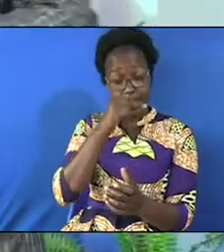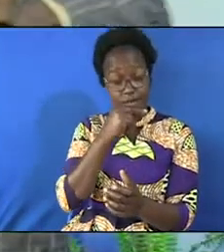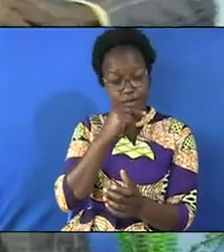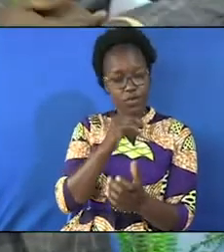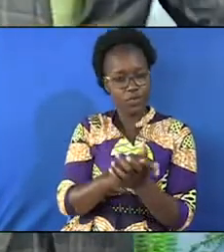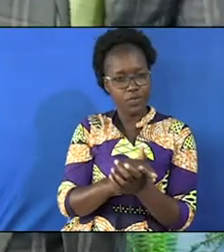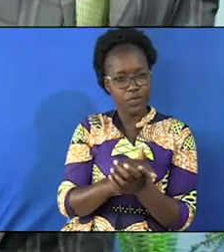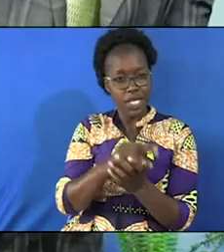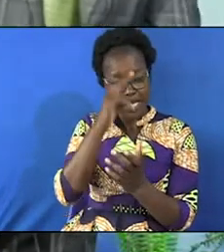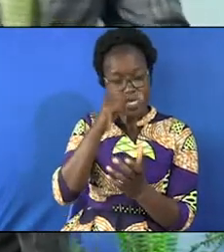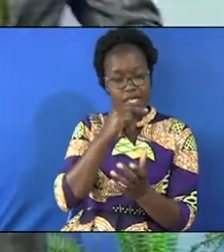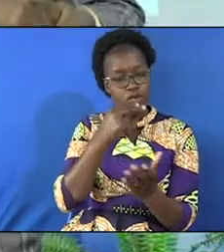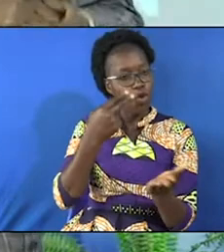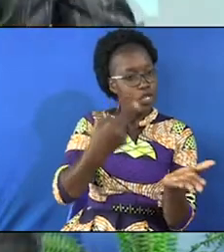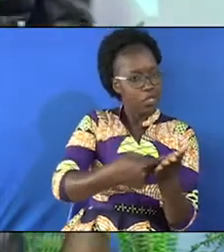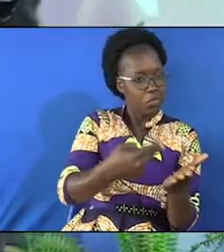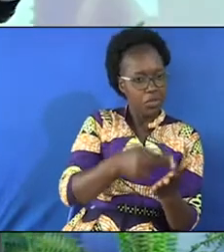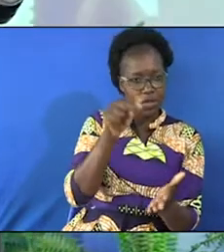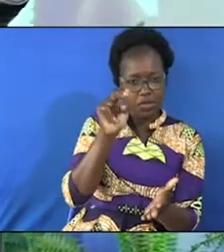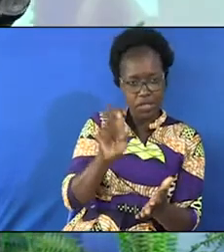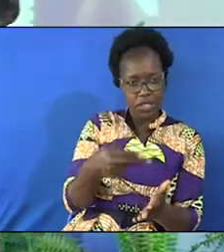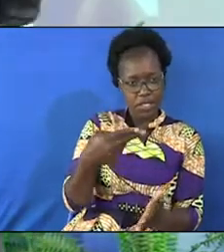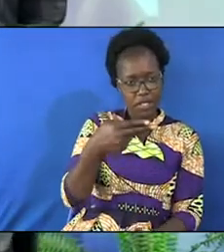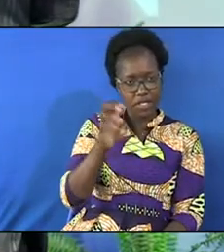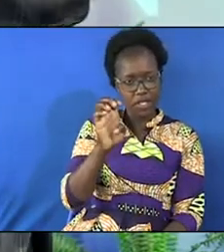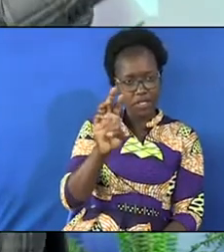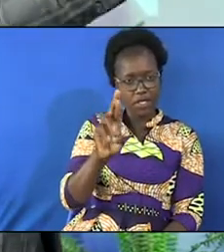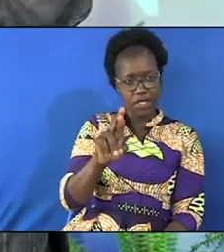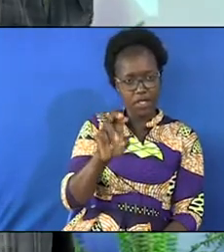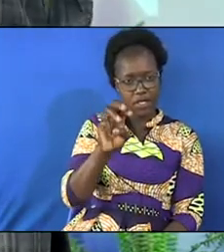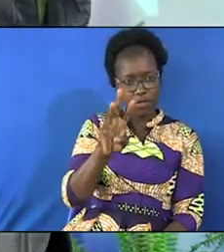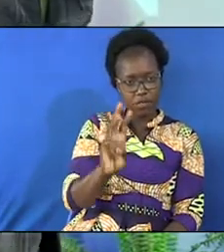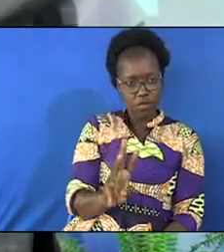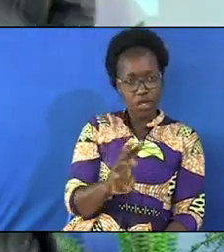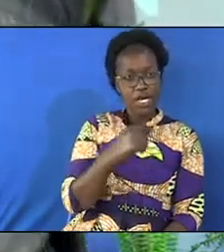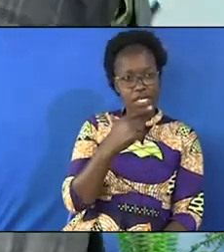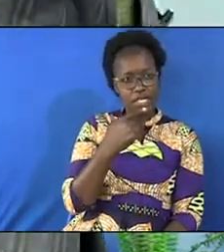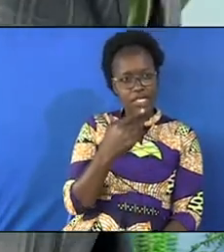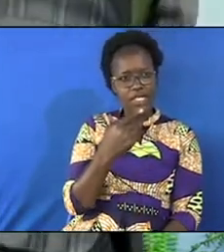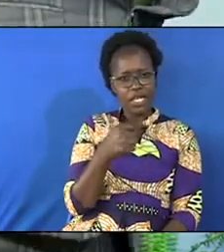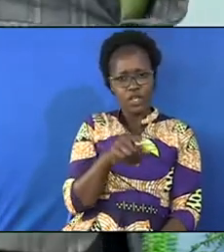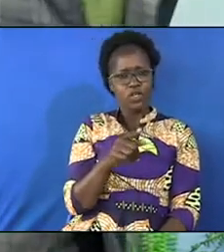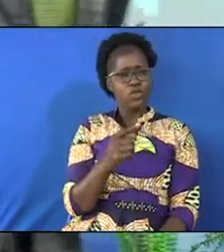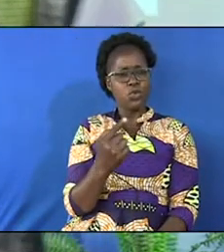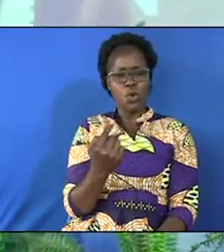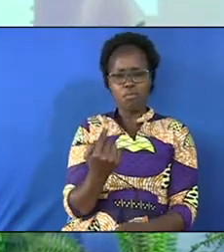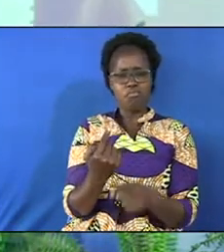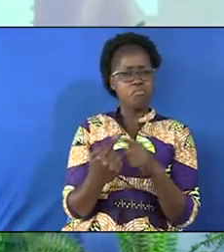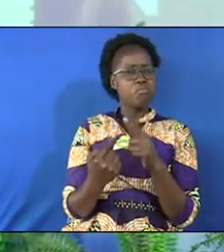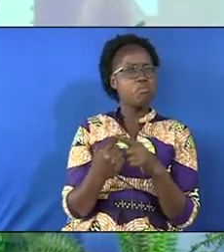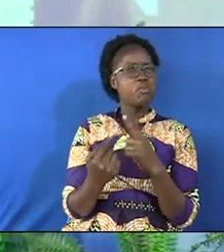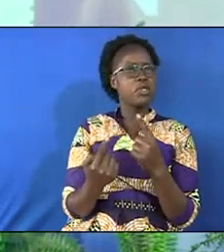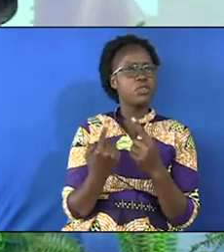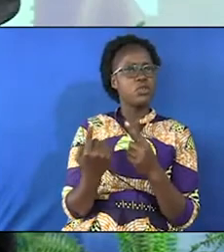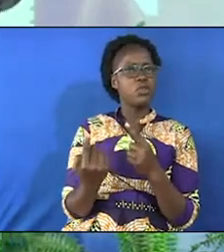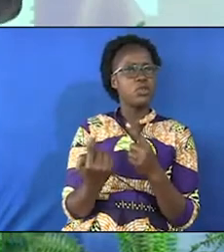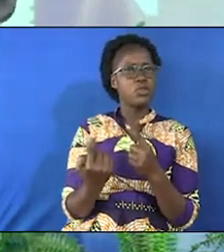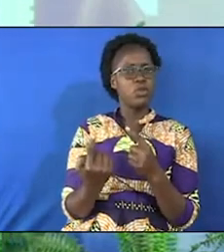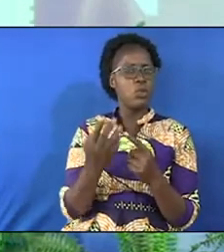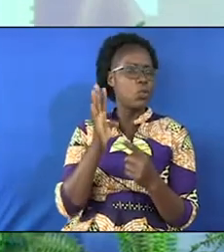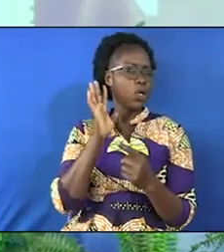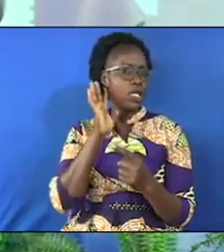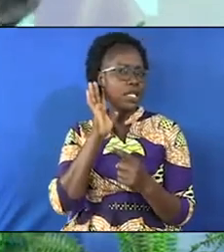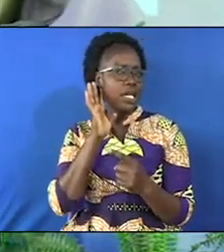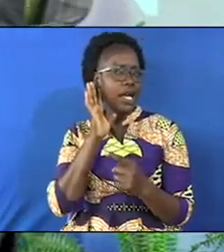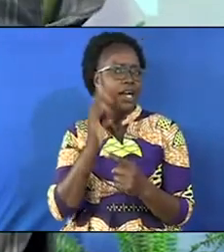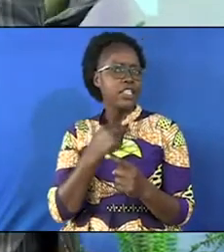Hebrew says you are on as Naim that is now you are on ears will hear the word